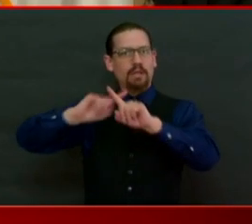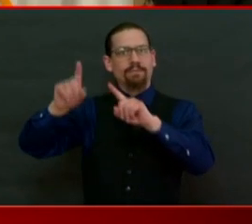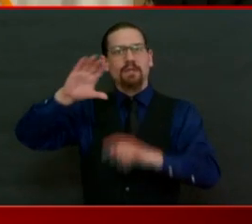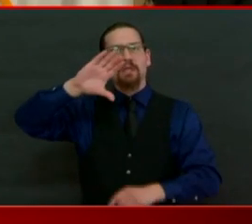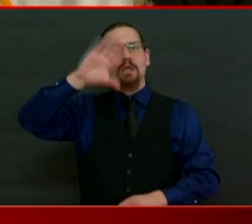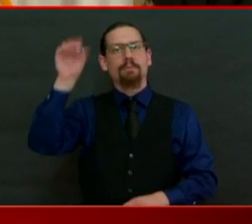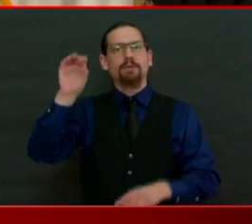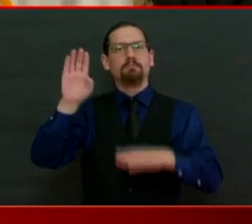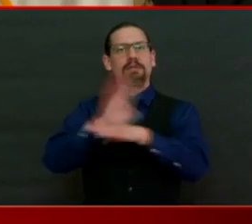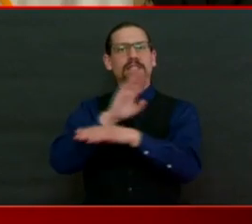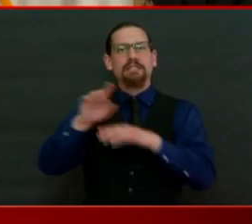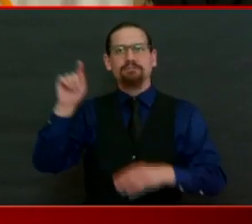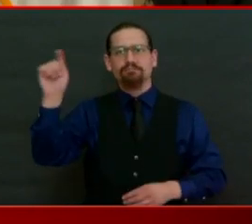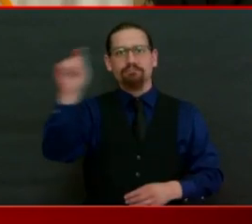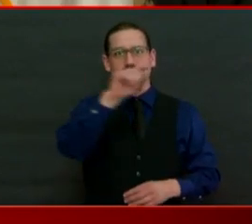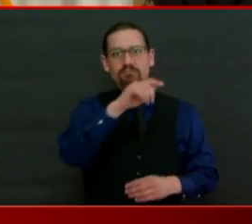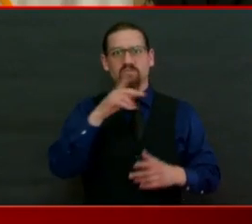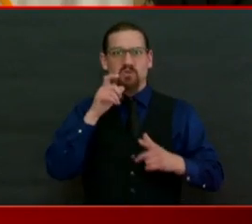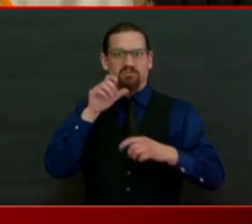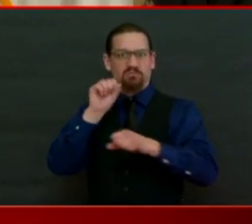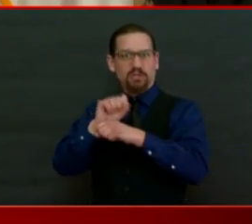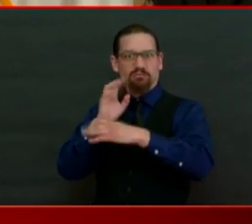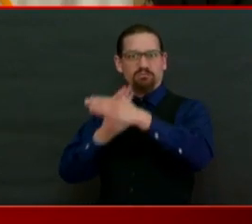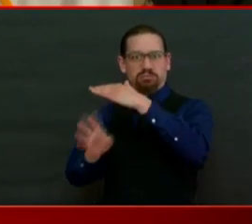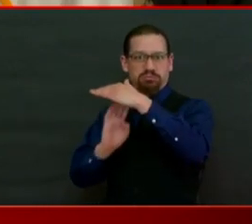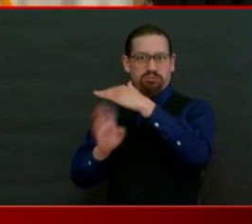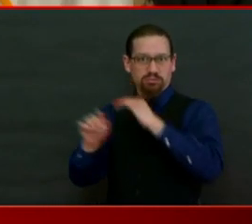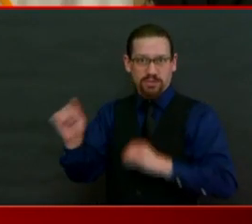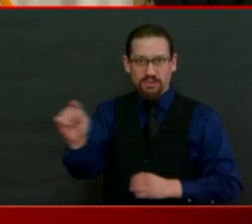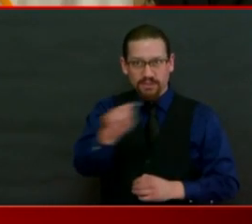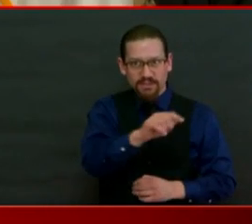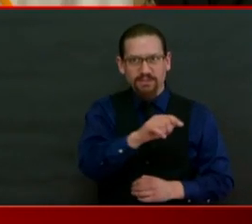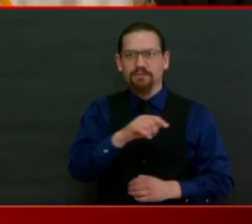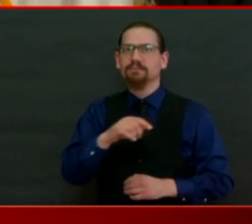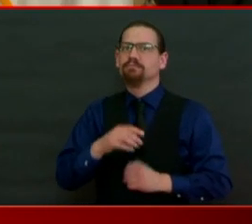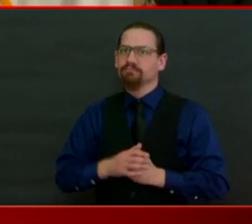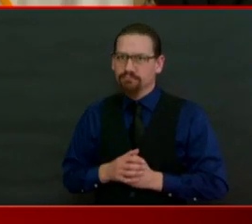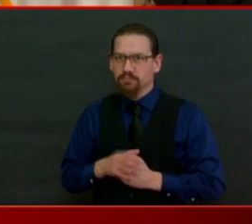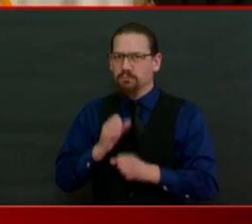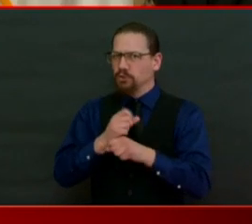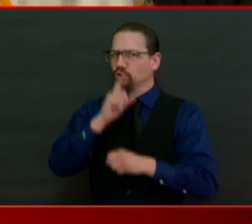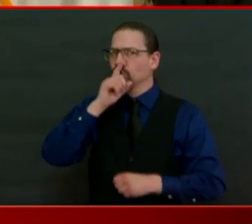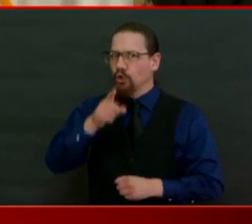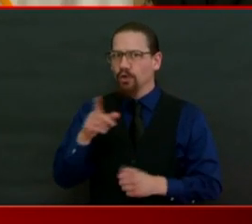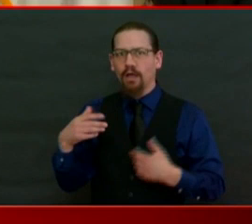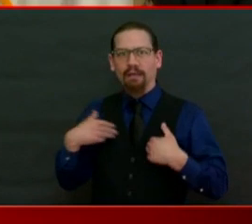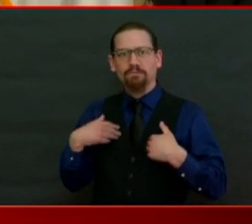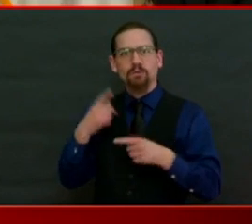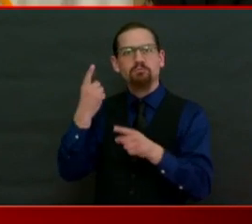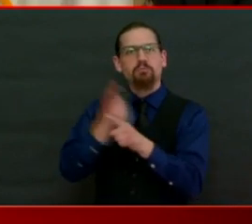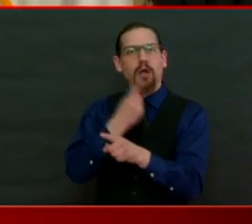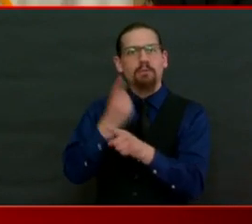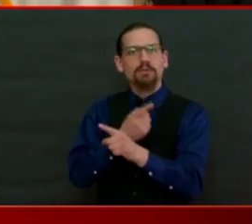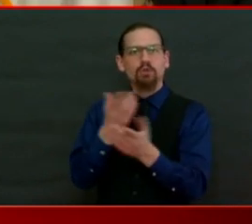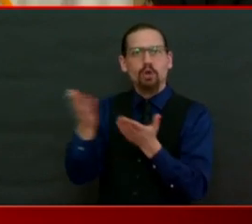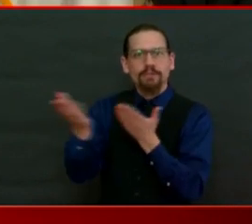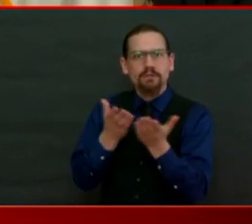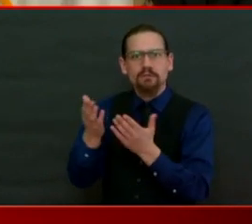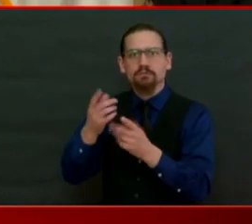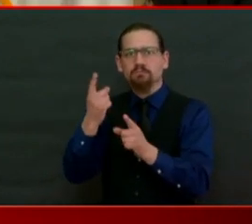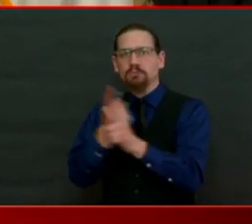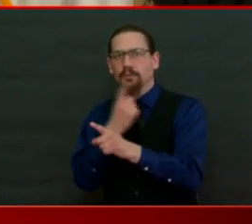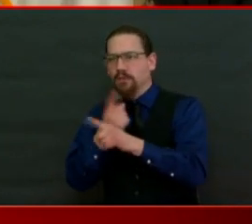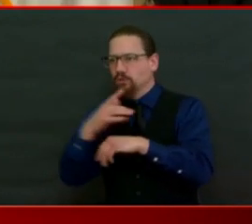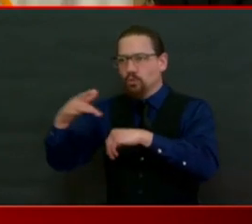of people from certain areas have the support they need for social distancing, for screening,